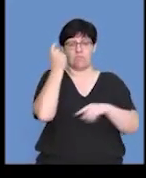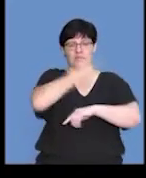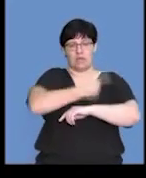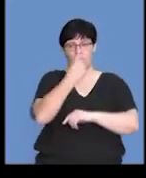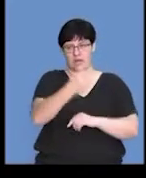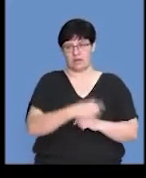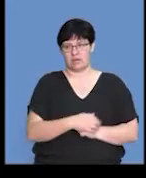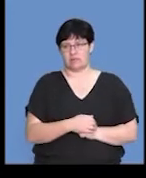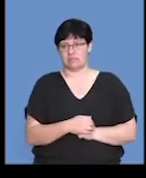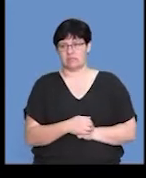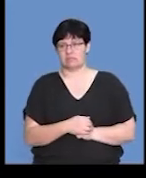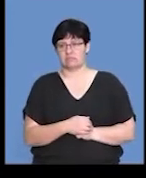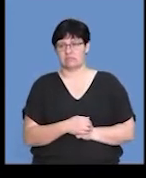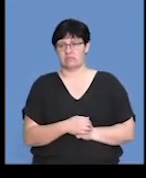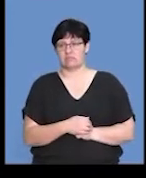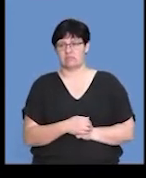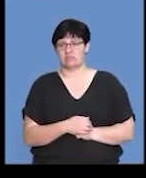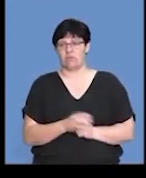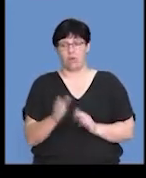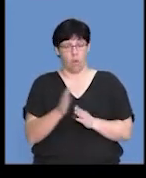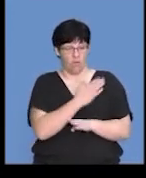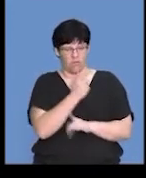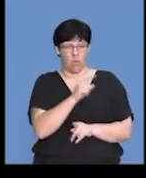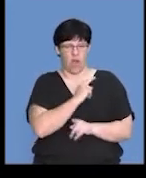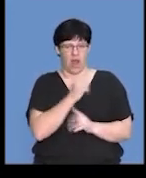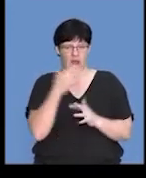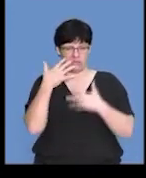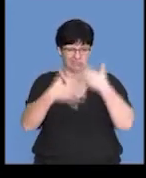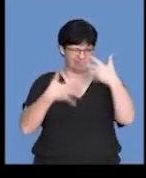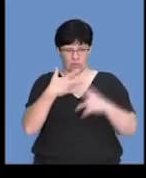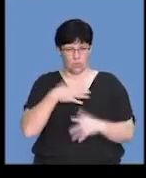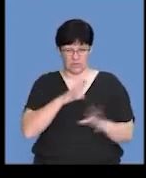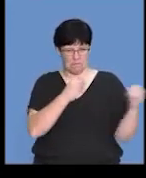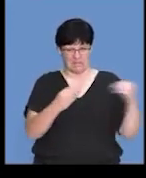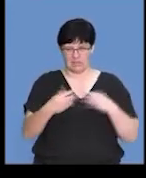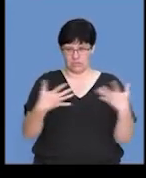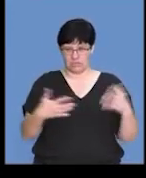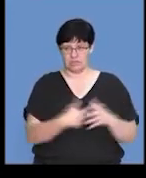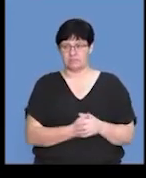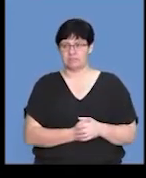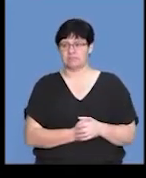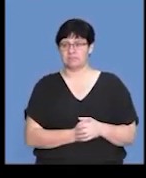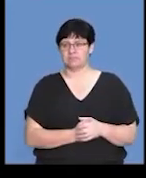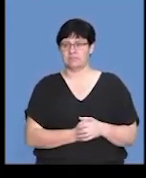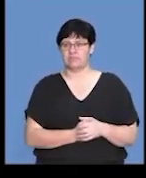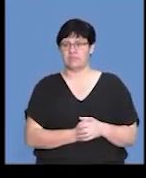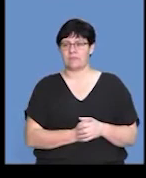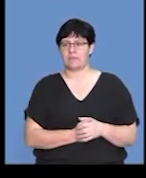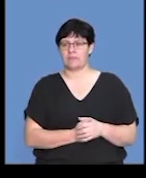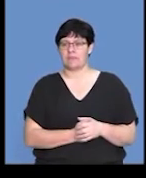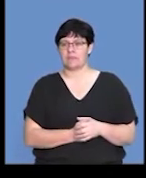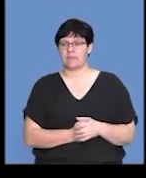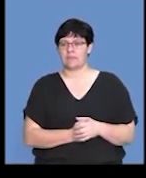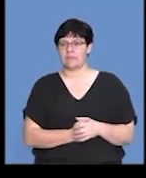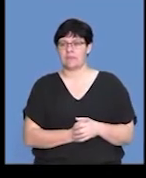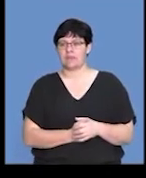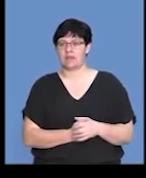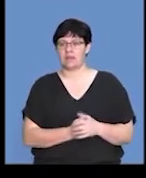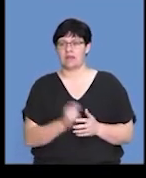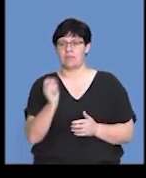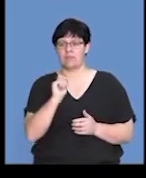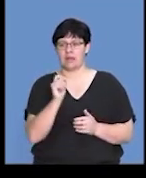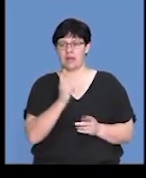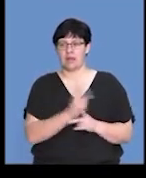I'm going to undo that because this can get pretty busy with time. So we go back to our pen.